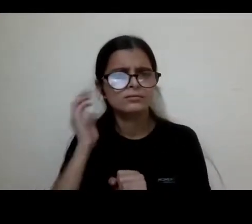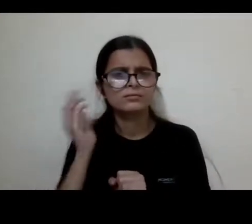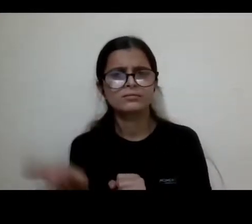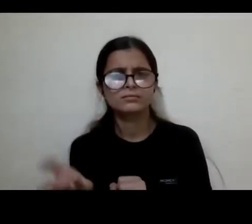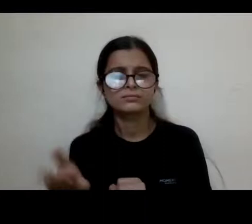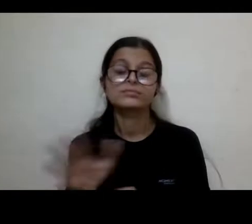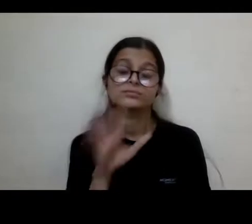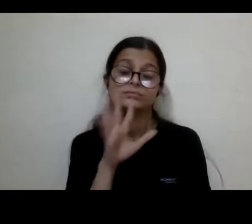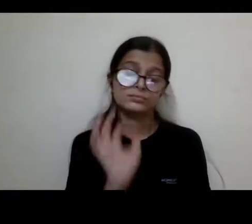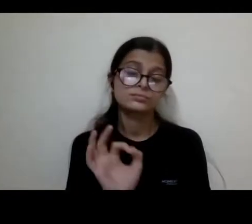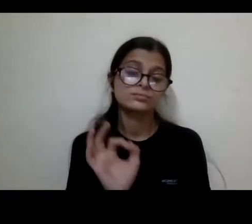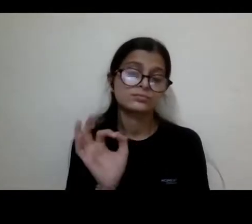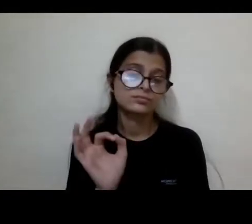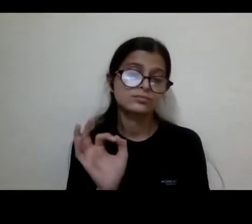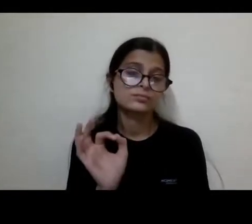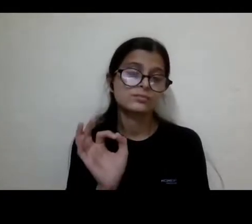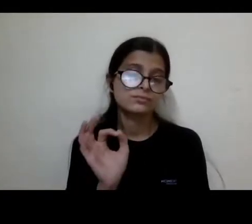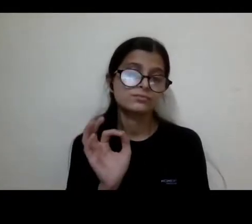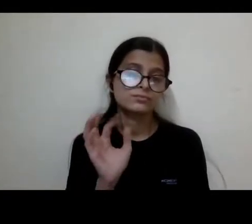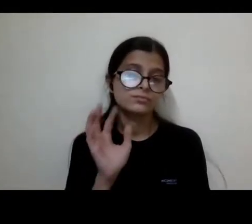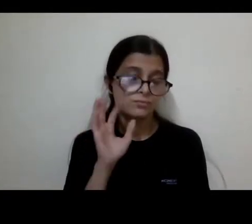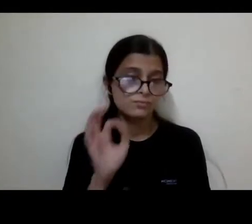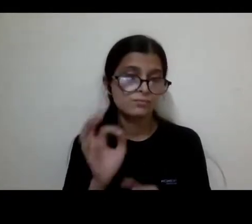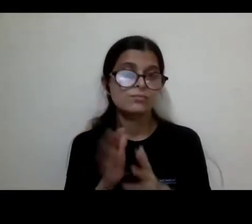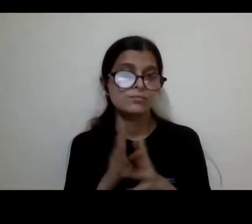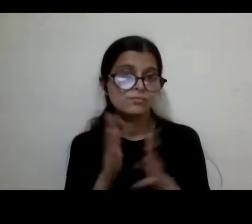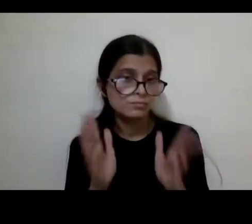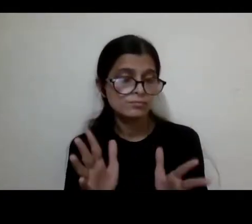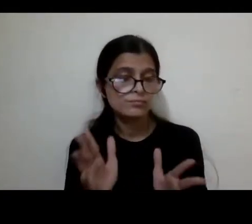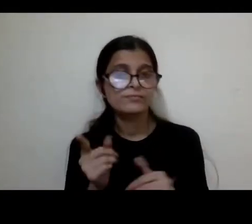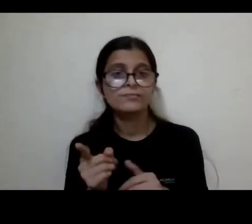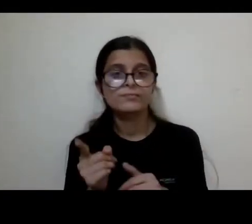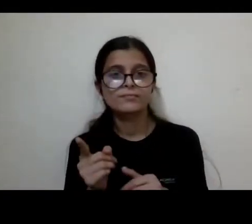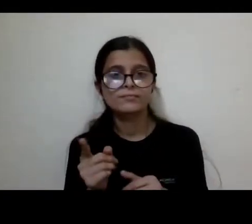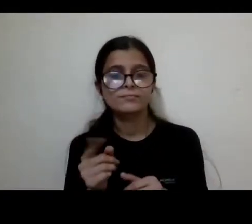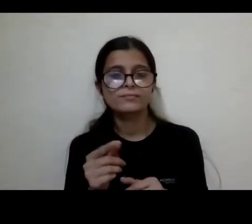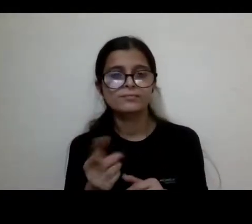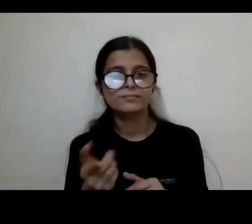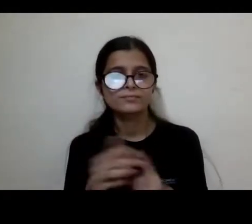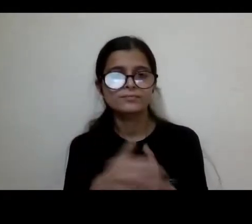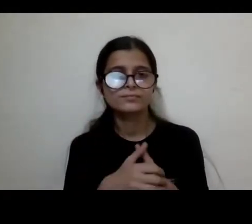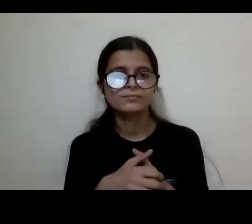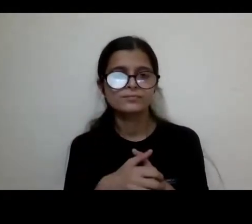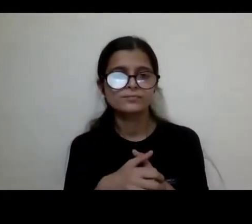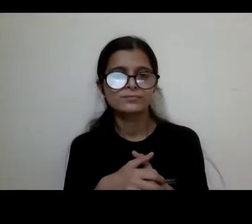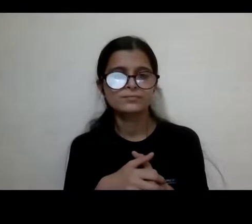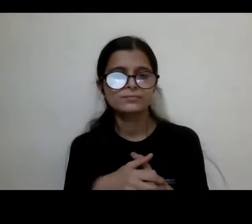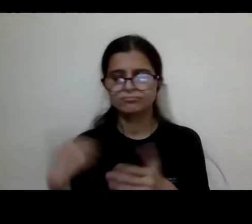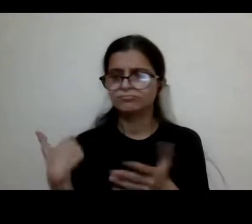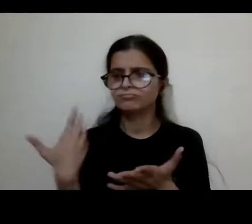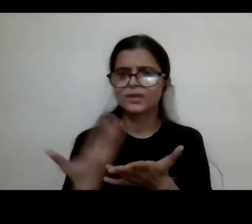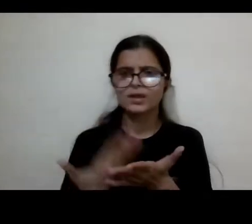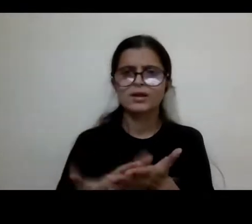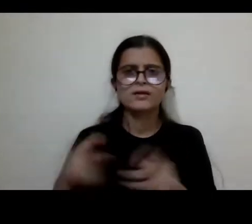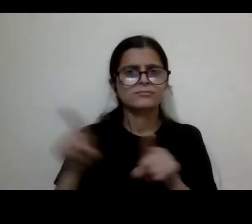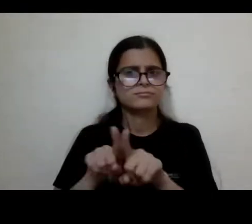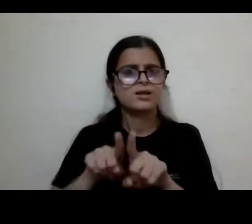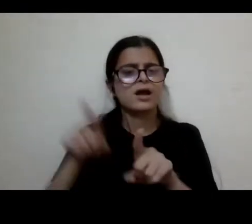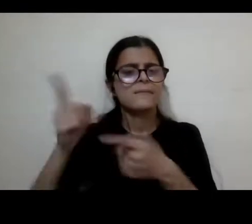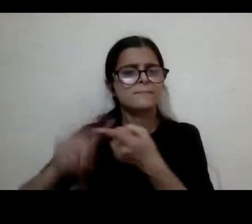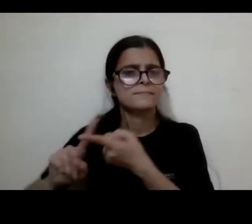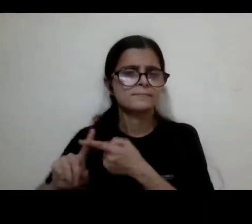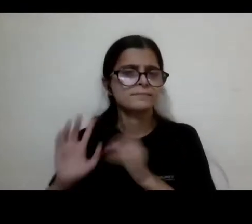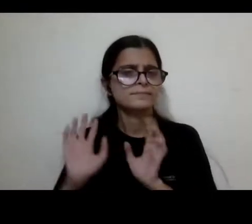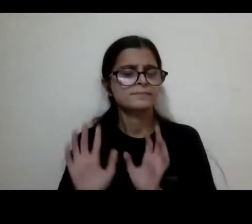important. Um, as I said, disability studies have been white for a very, very long time. Um, that's tied up with